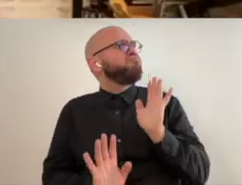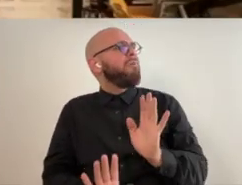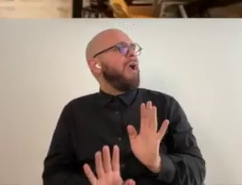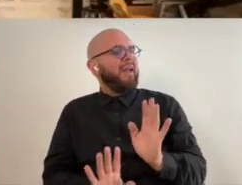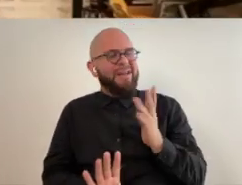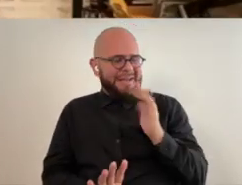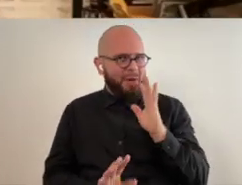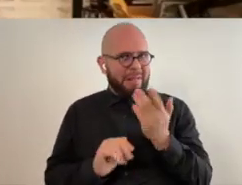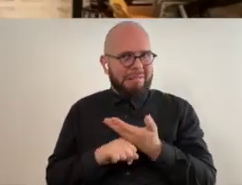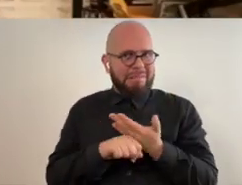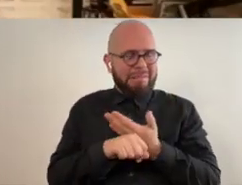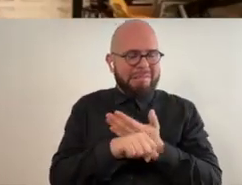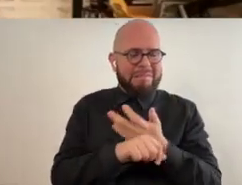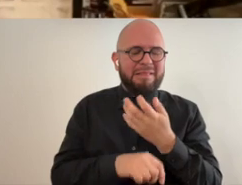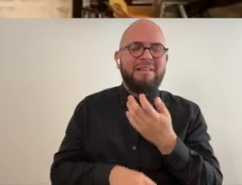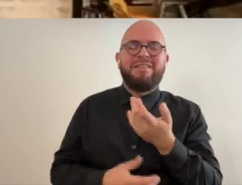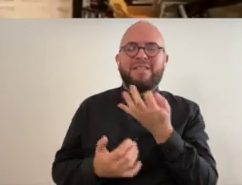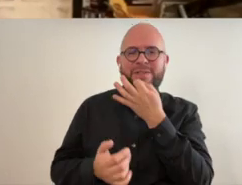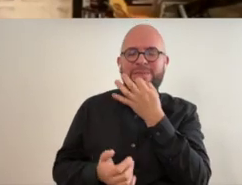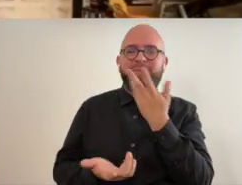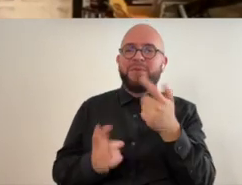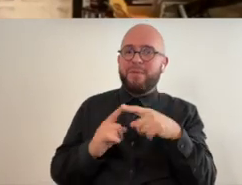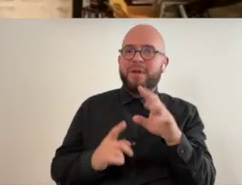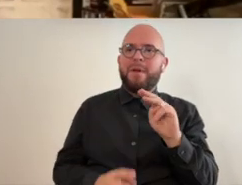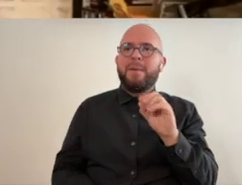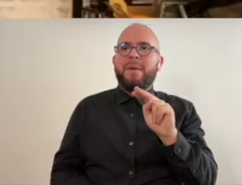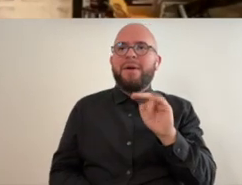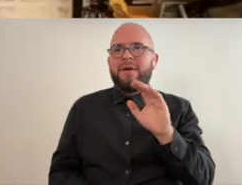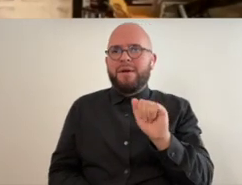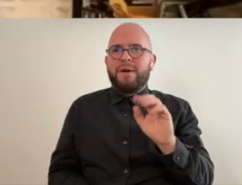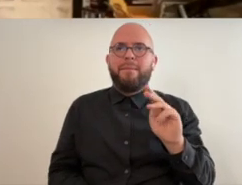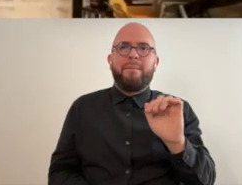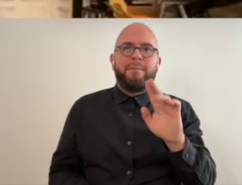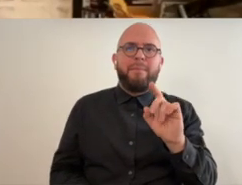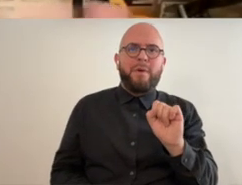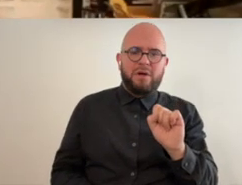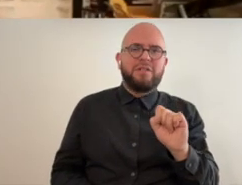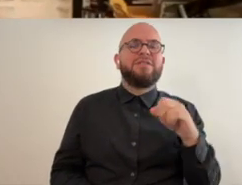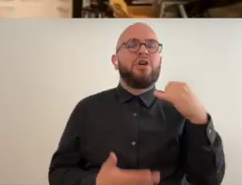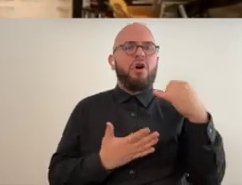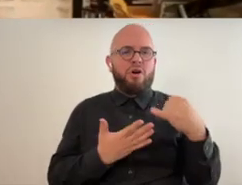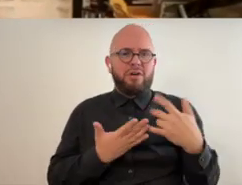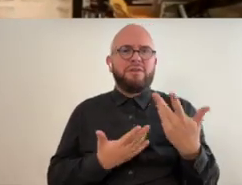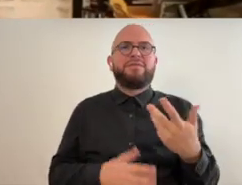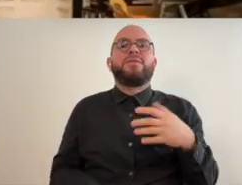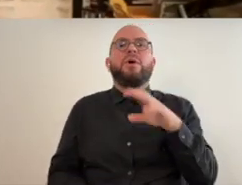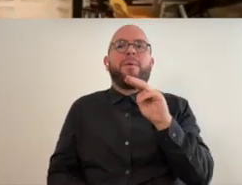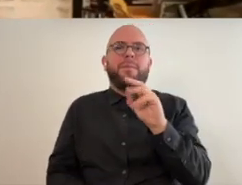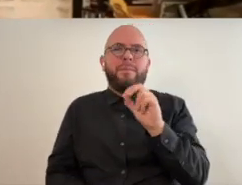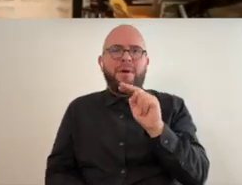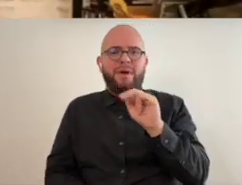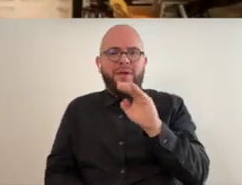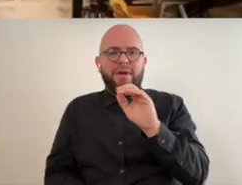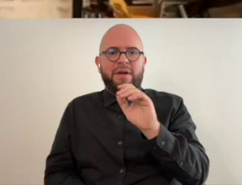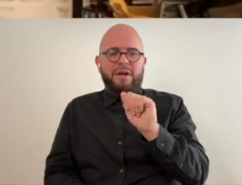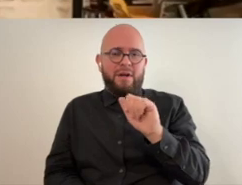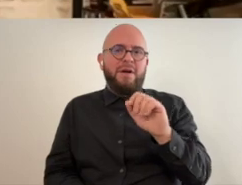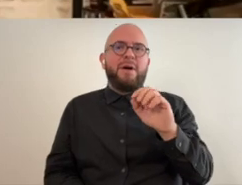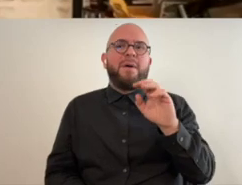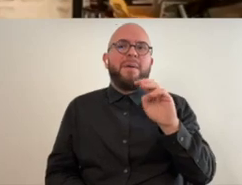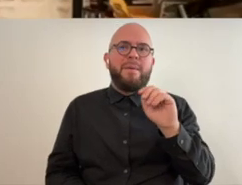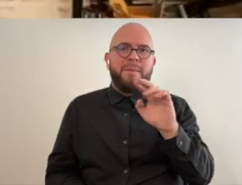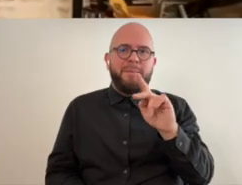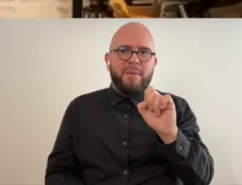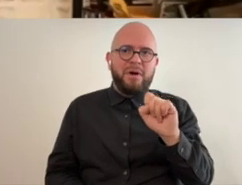i don't know what she's talking about um monica marks art so my website monicamarksart.com my email is monica